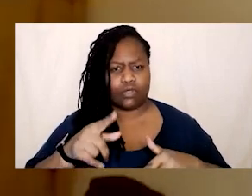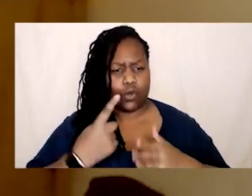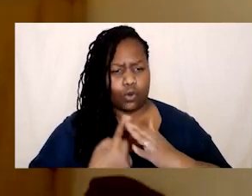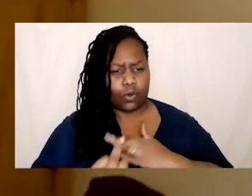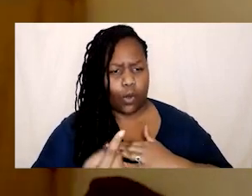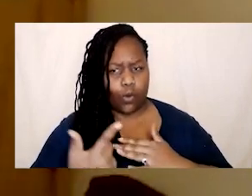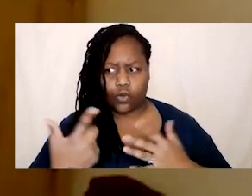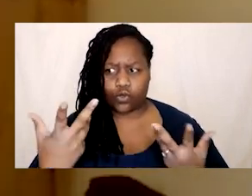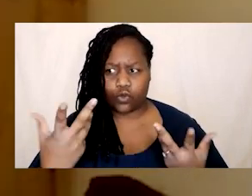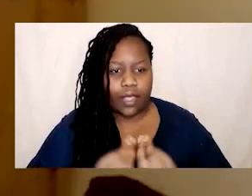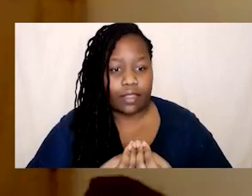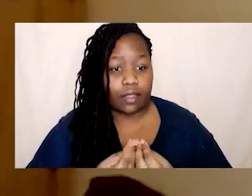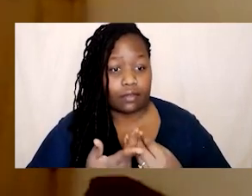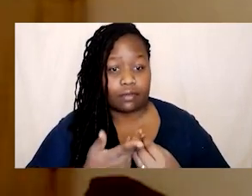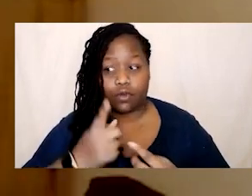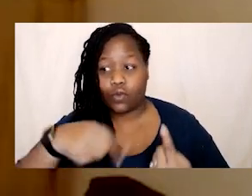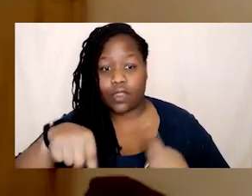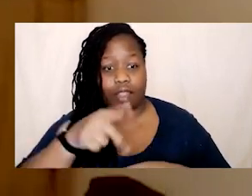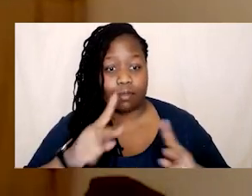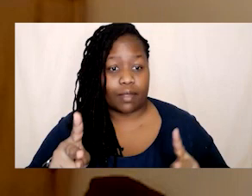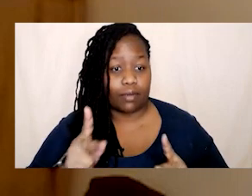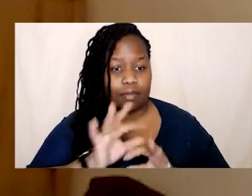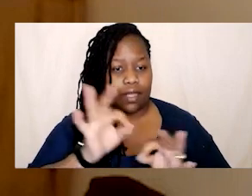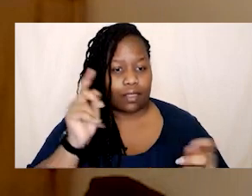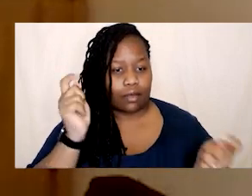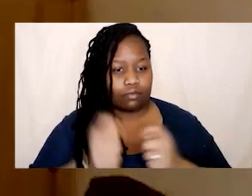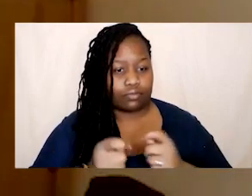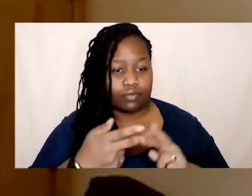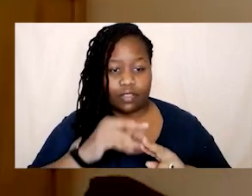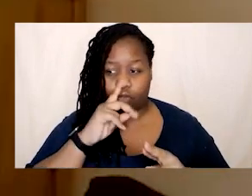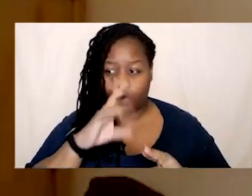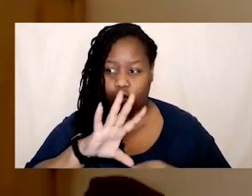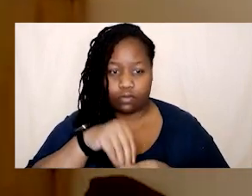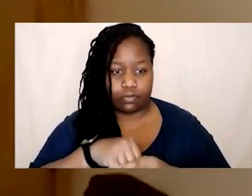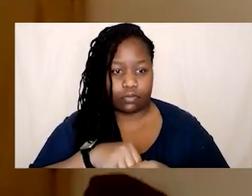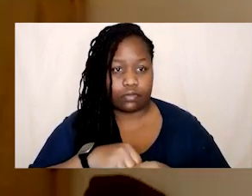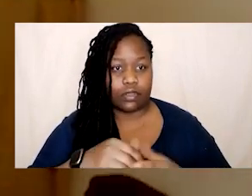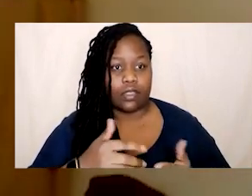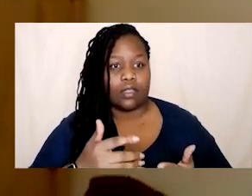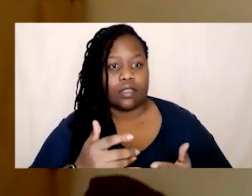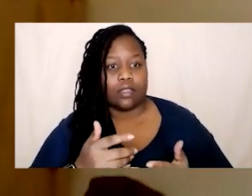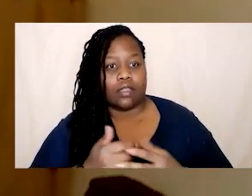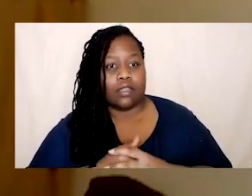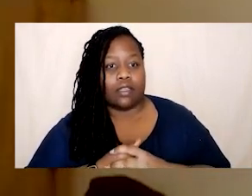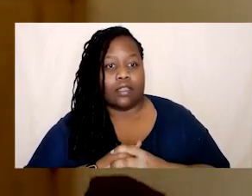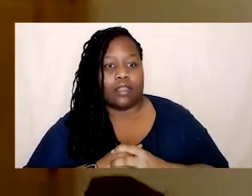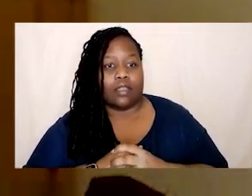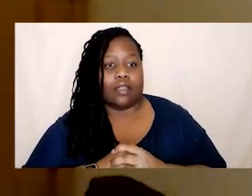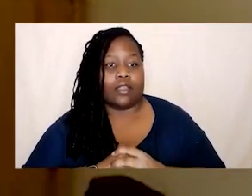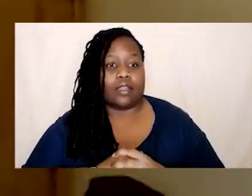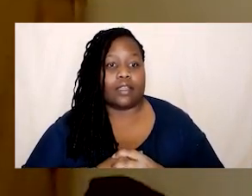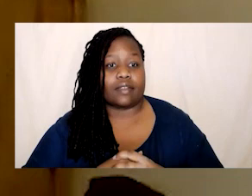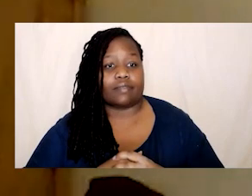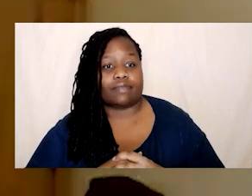and trust me nothing will change if you do not answer that email nothing will change if you do not respond to that tweet